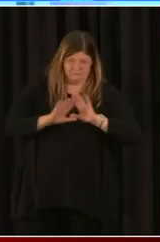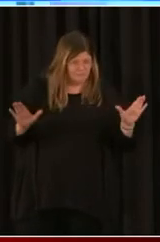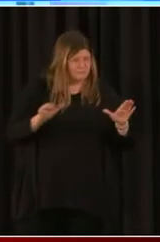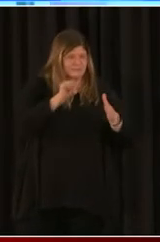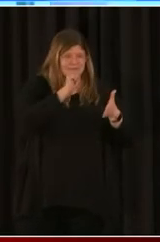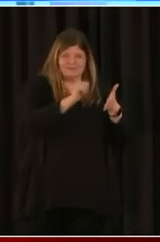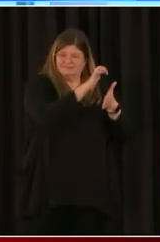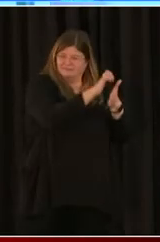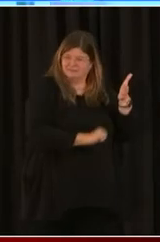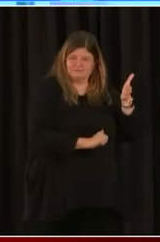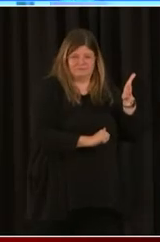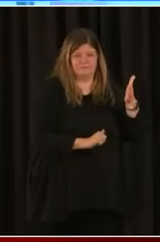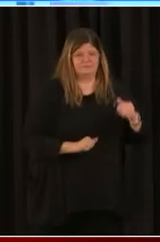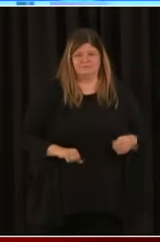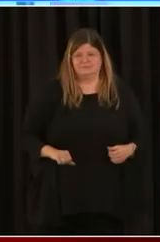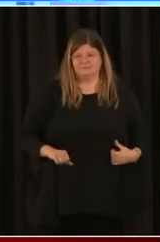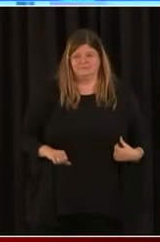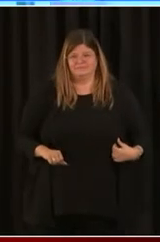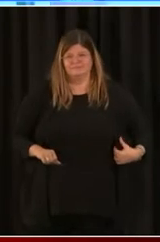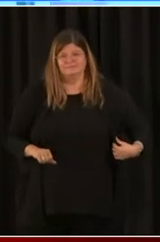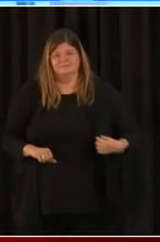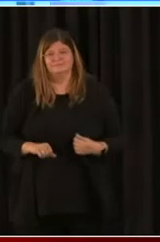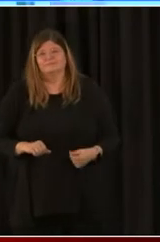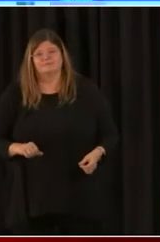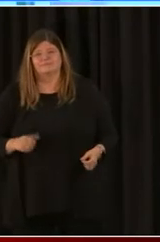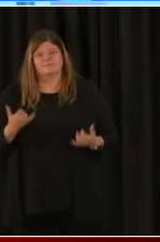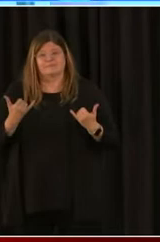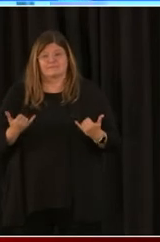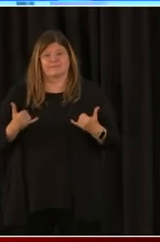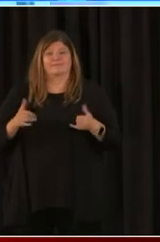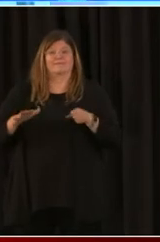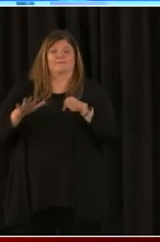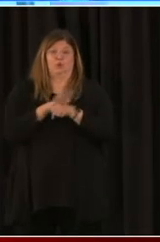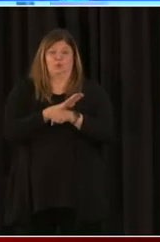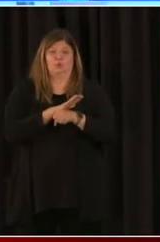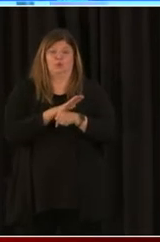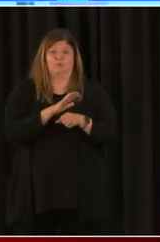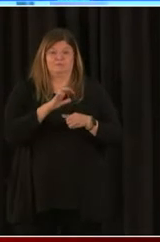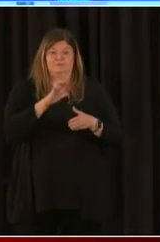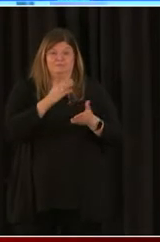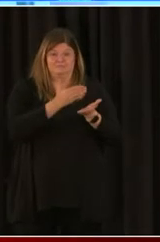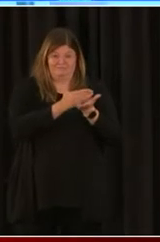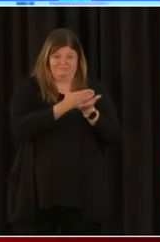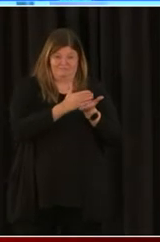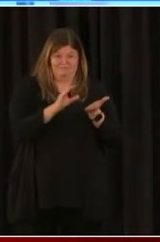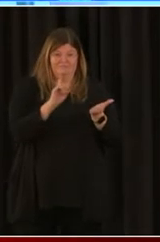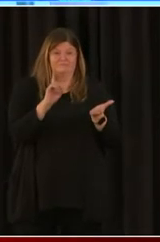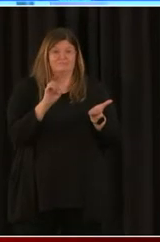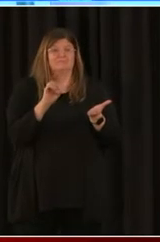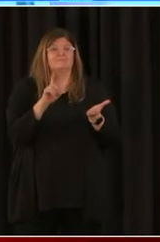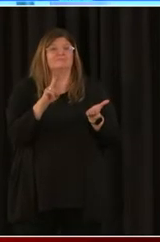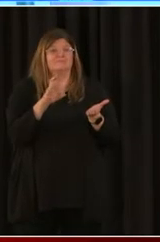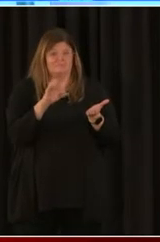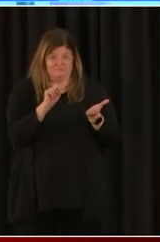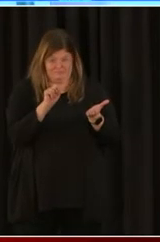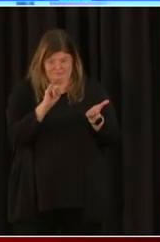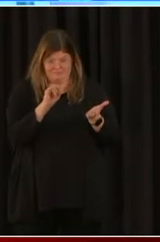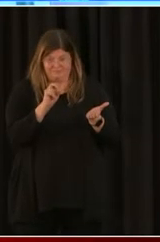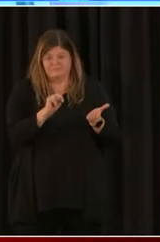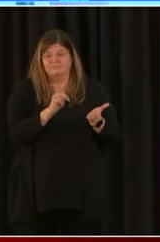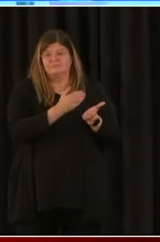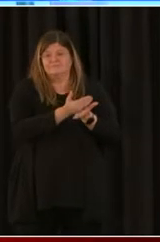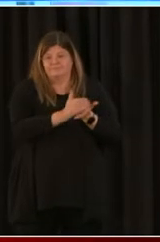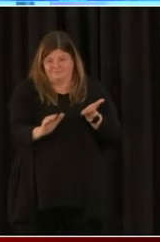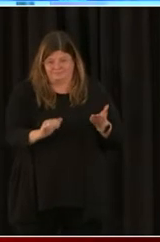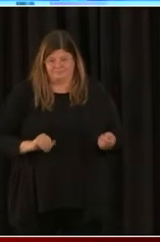is now deductible, okay? Also, it clarifies the annual advance grants that are not included in